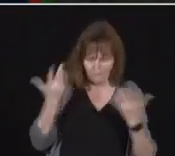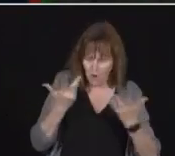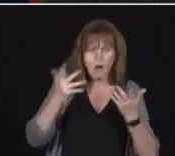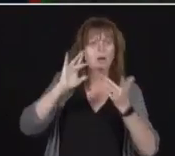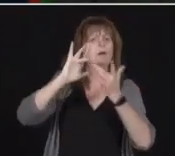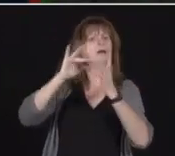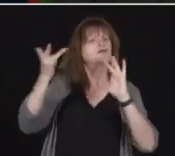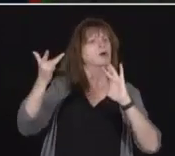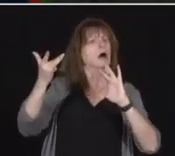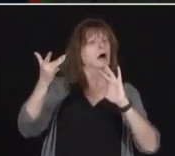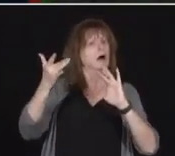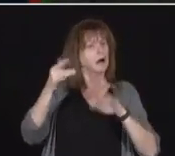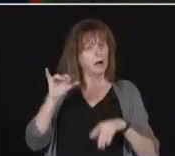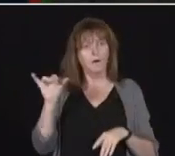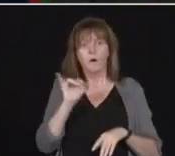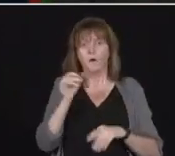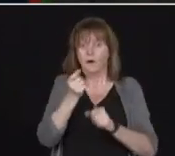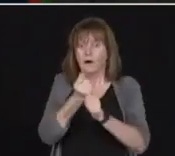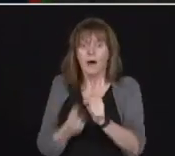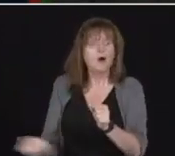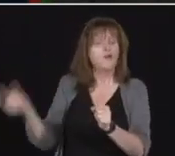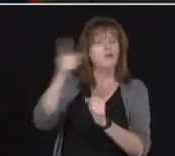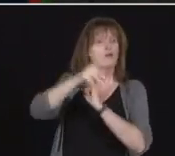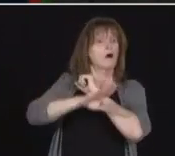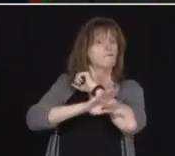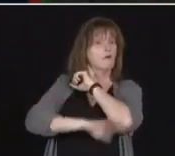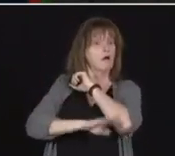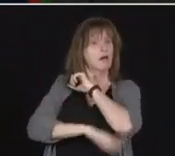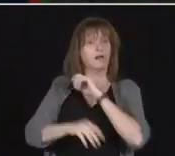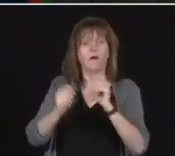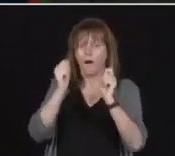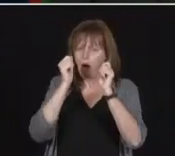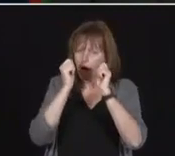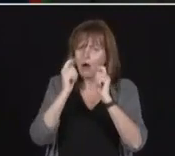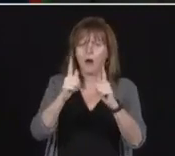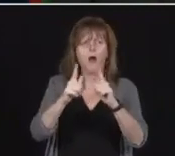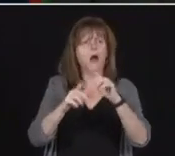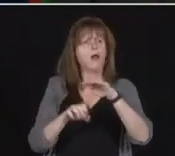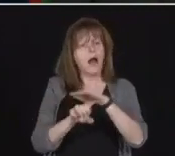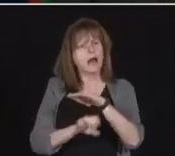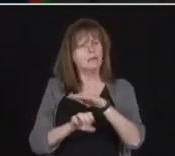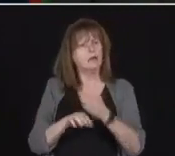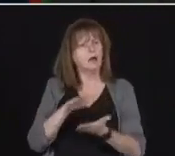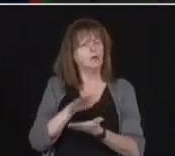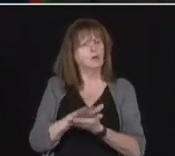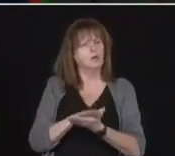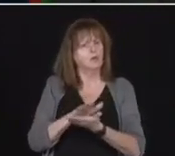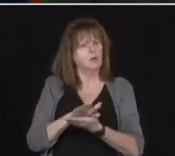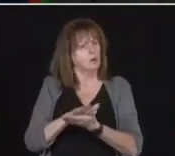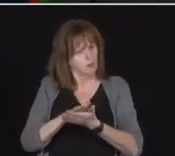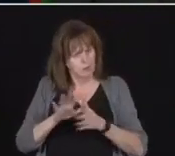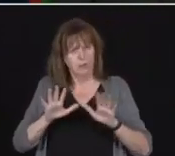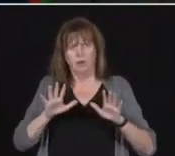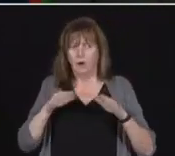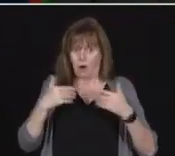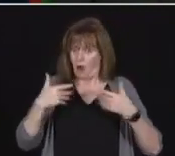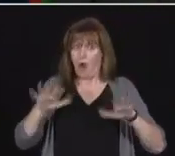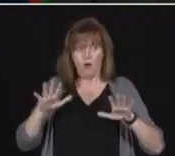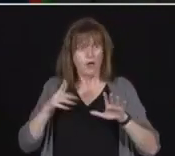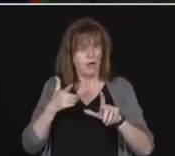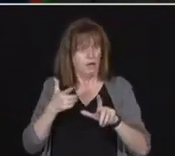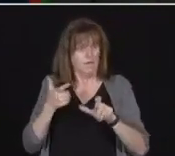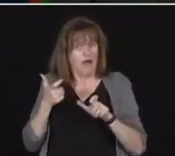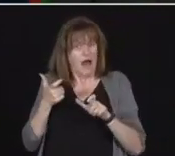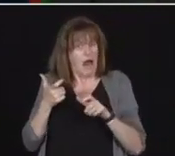now completed in over 2,000 schools so far. This will be vital as we plan for all eventualities for the fall. Second,